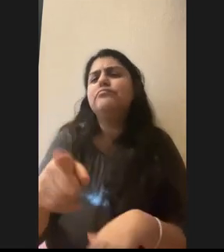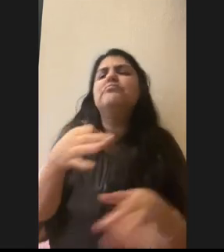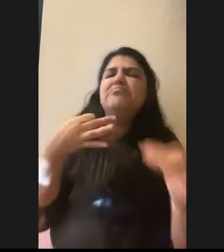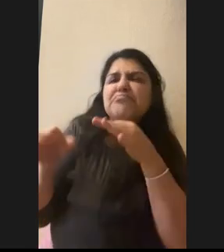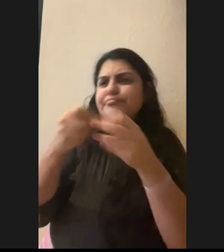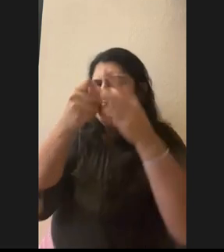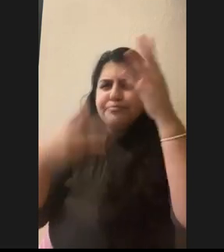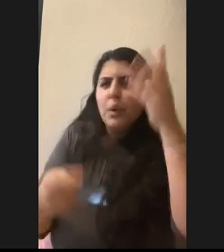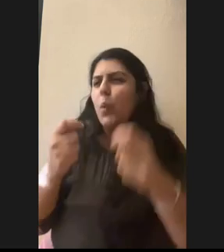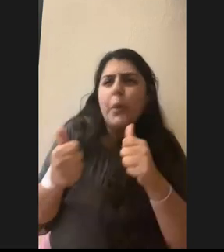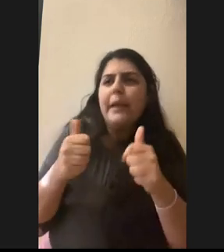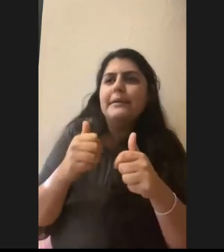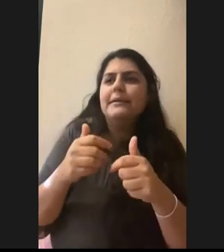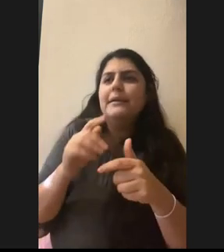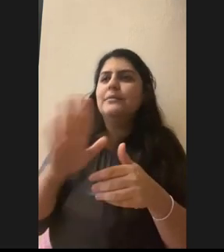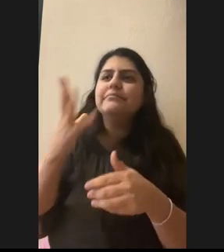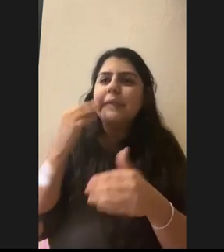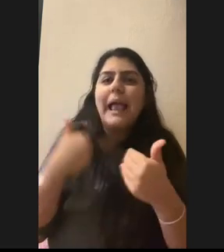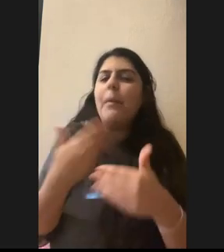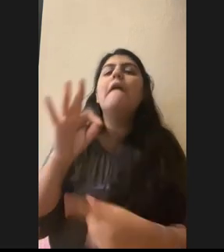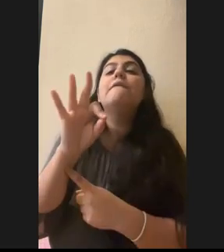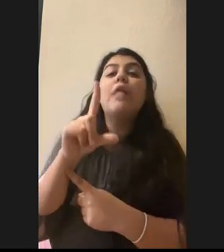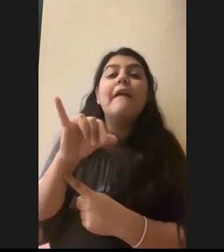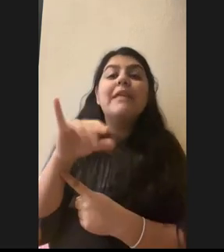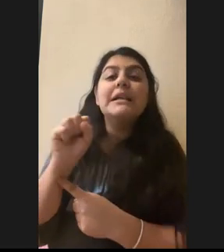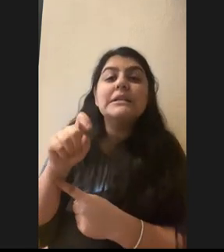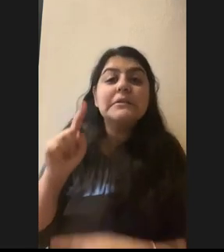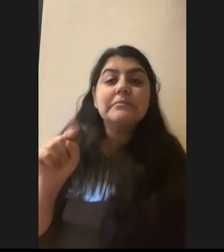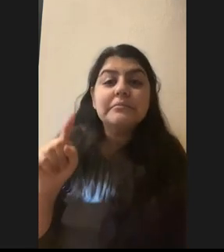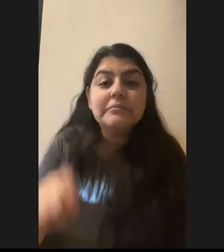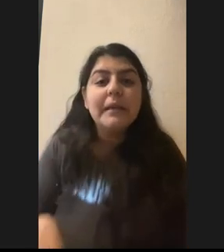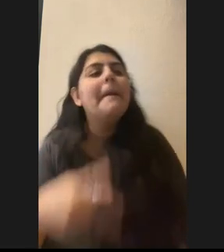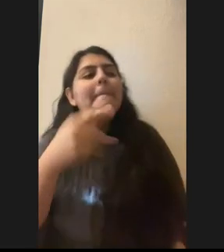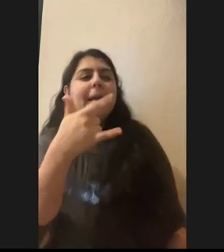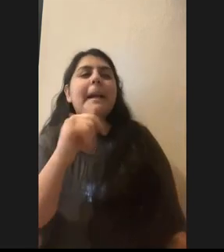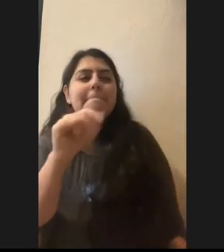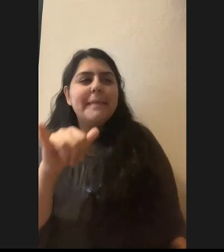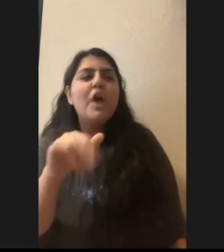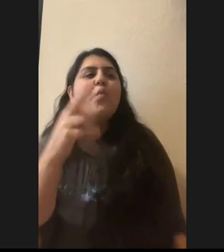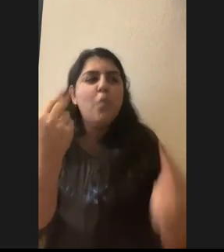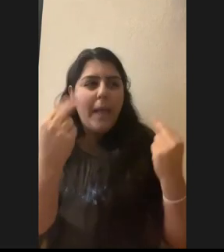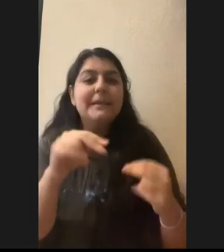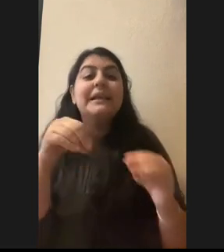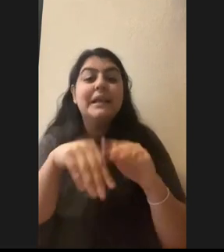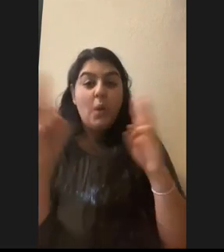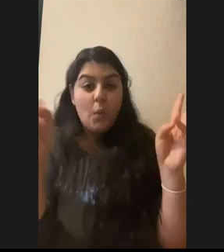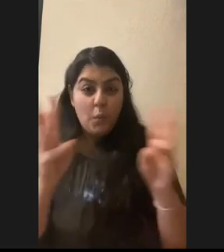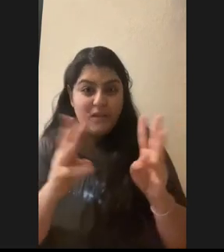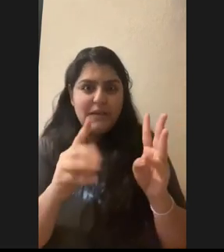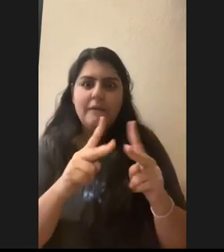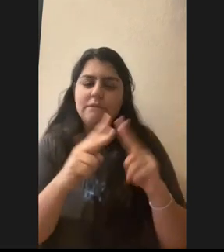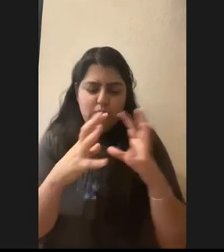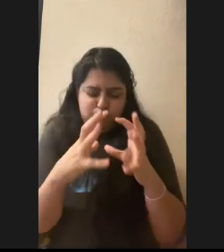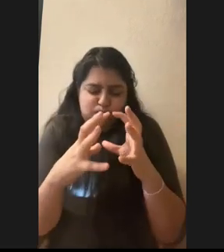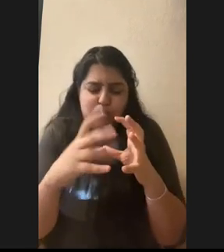the animals you've worked with. Yes. Okay. What's the fluffiest animal you've worked with? Probably those pygmy rabbits in winter. They're active year round and they are just little puff